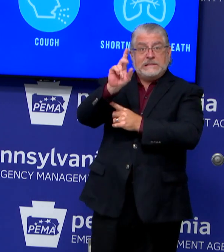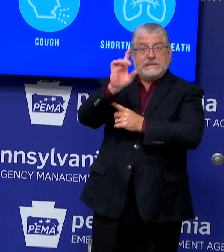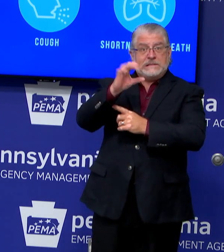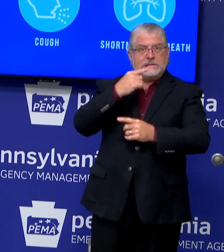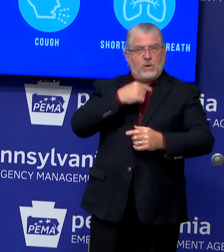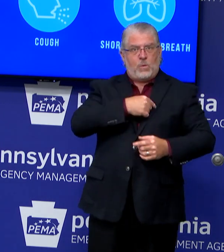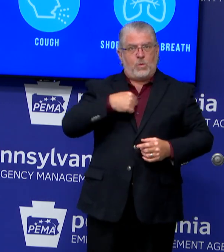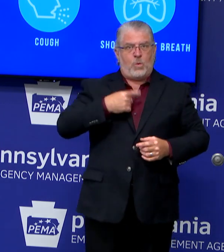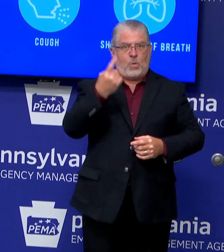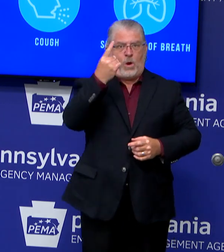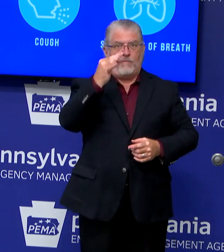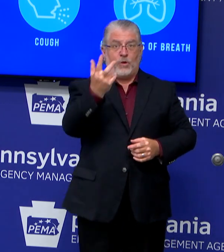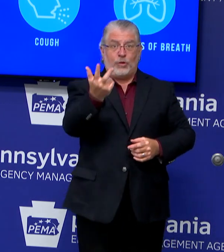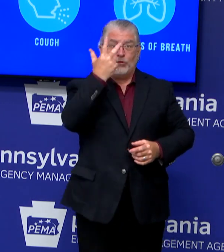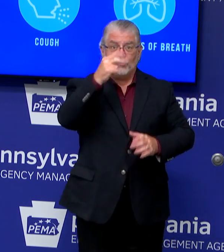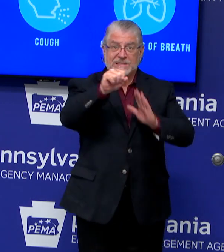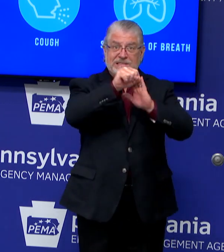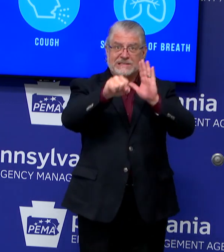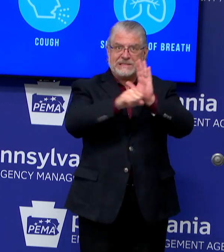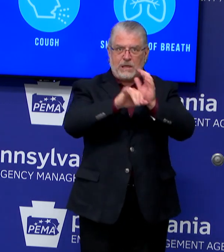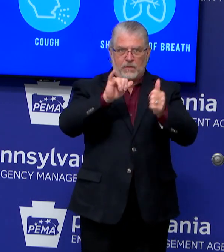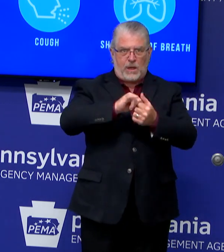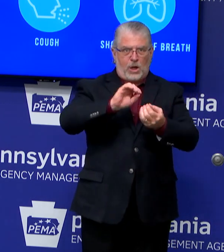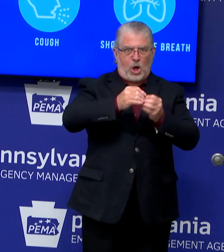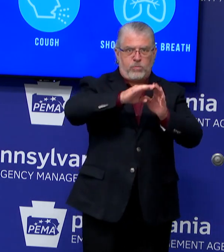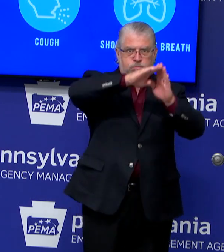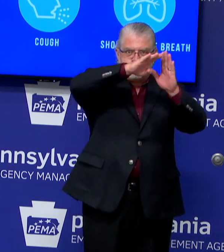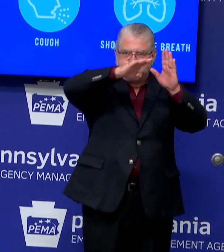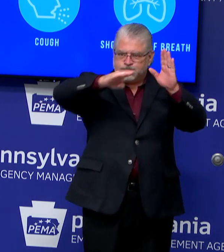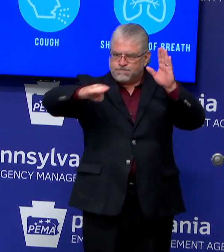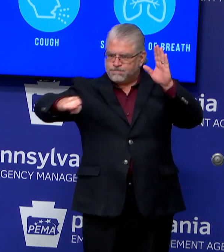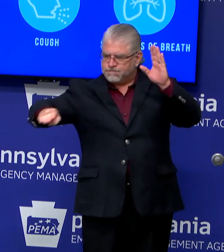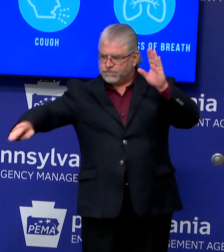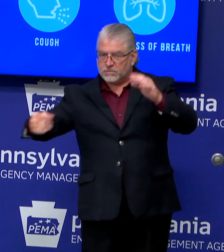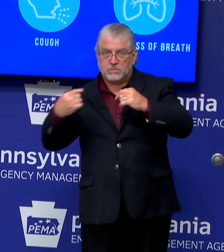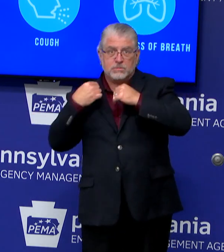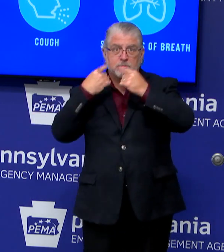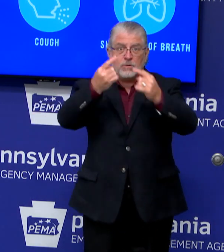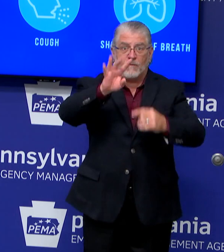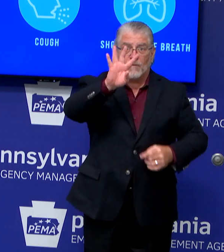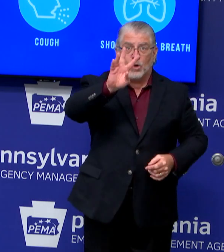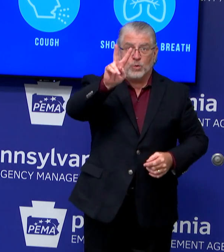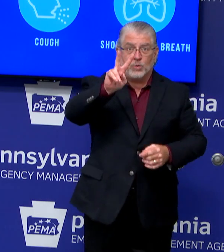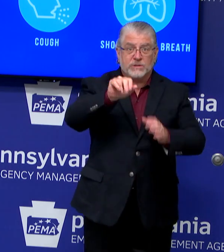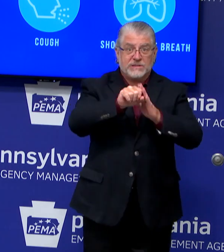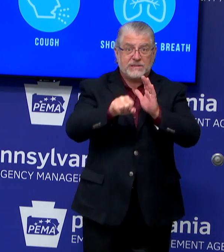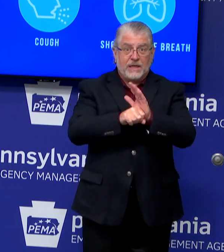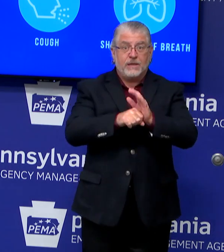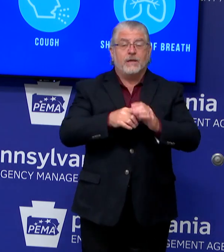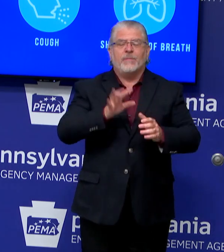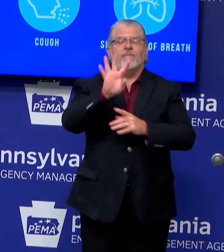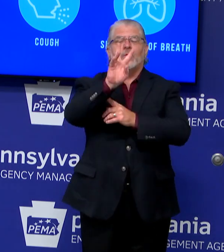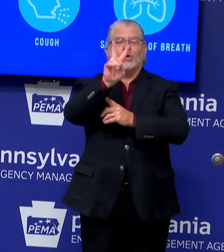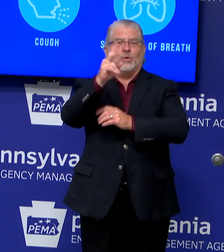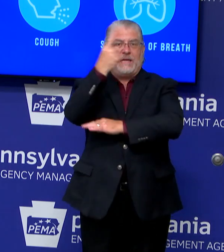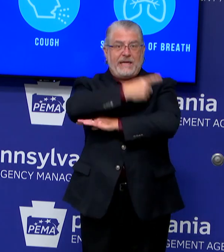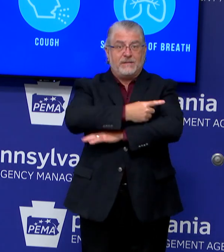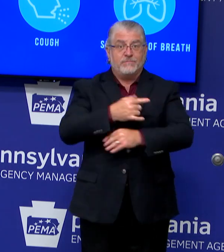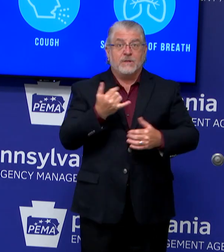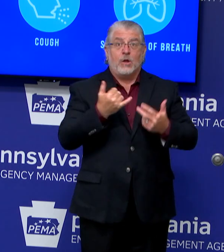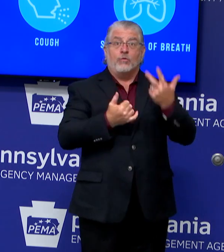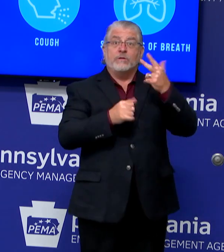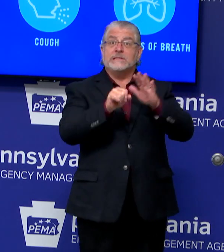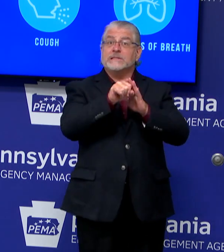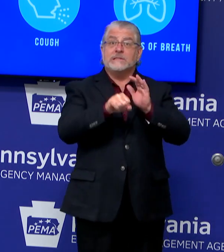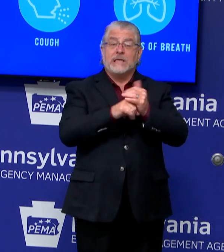-19 cases for more than 42 days. According to Johns Hopkins University's Coronavirus Resource